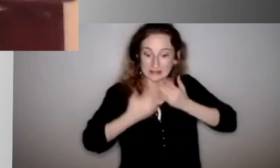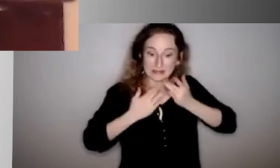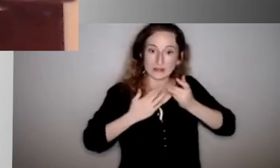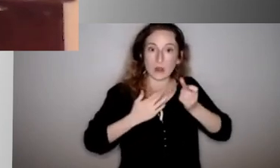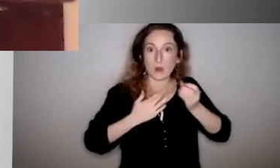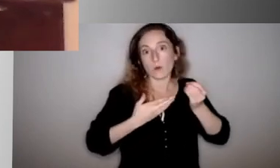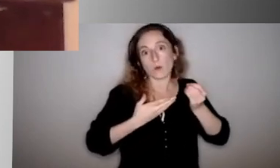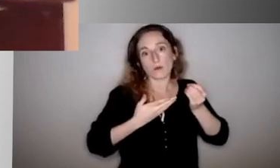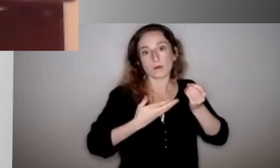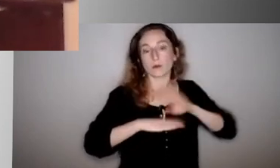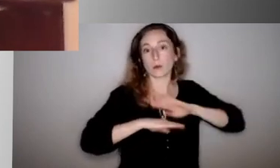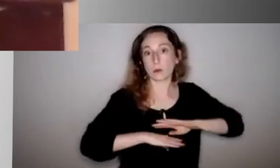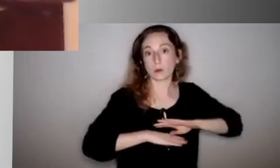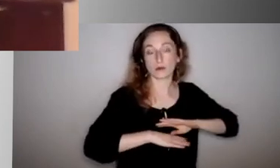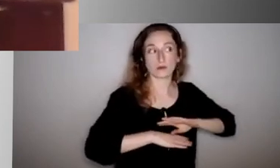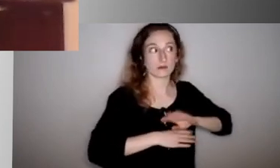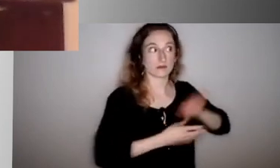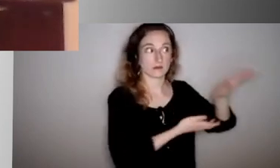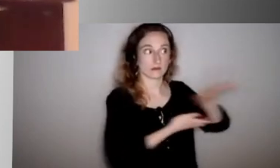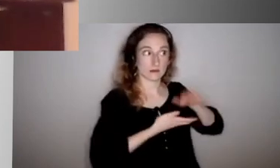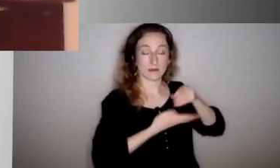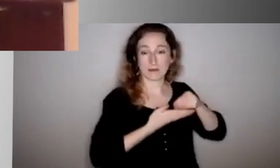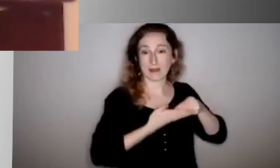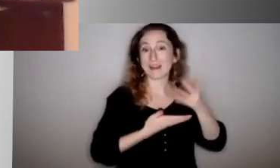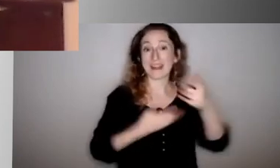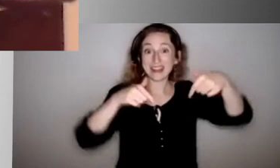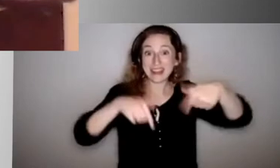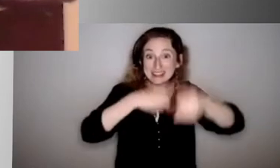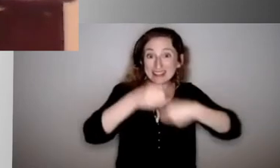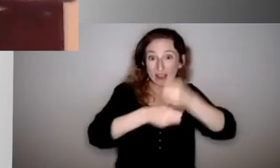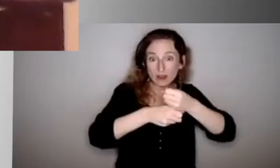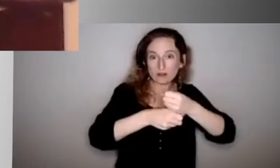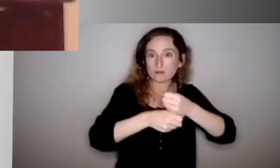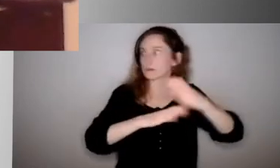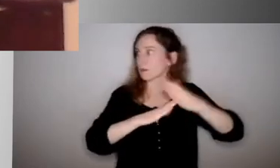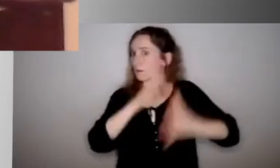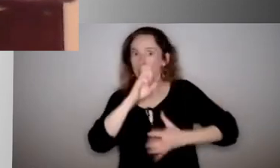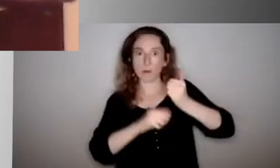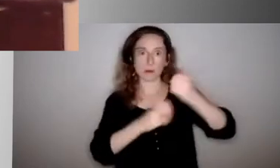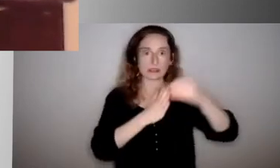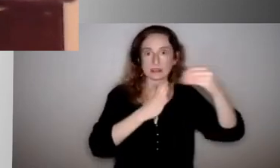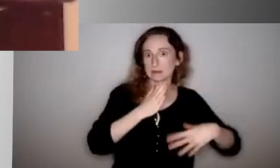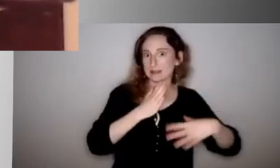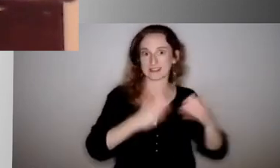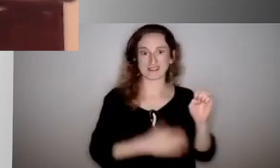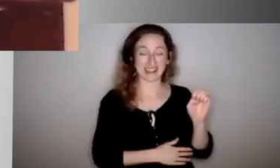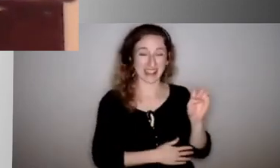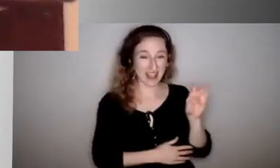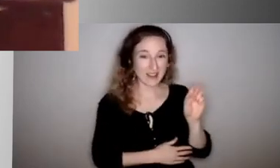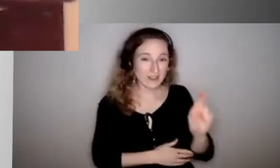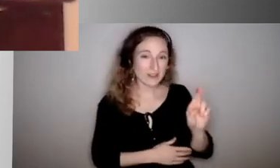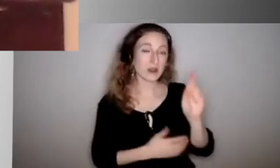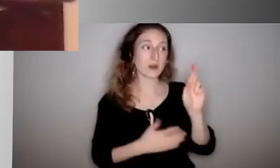this will be the most expensive school year that any of us have ever seen so that we can try to do our very best to keep our students